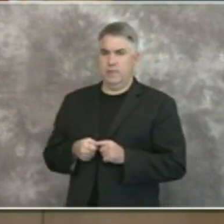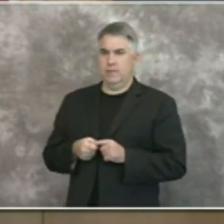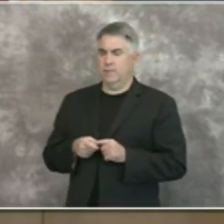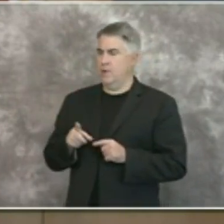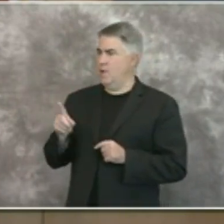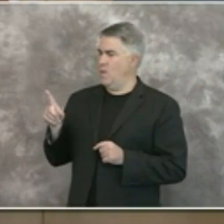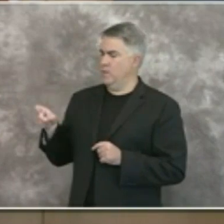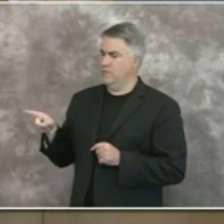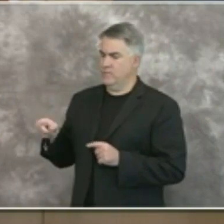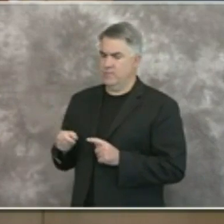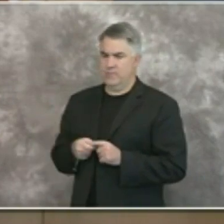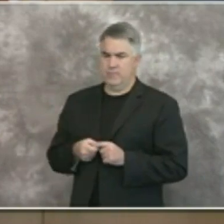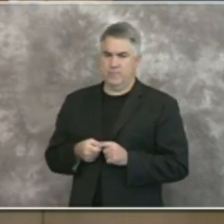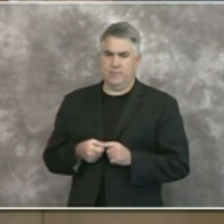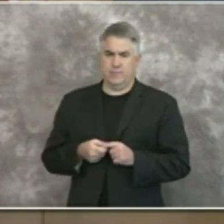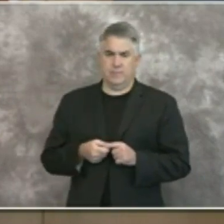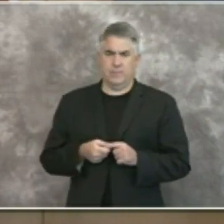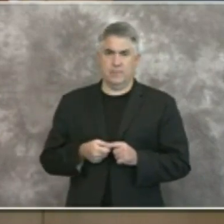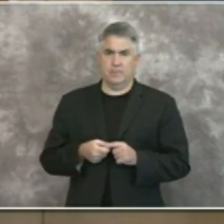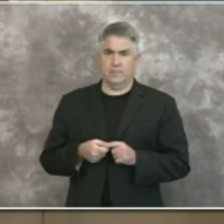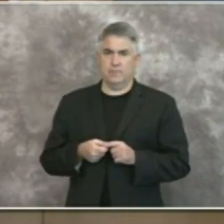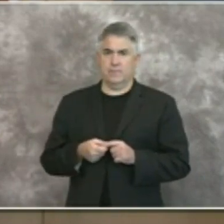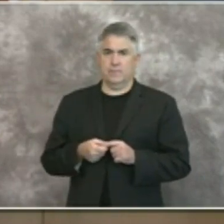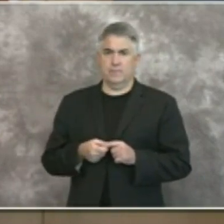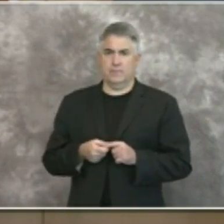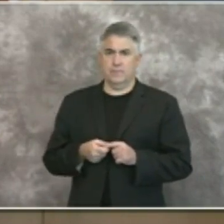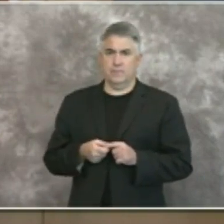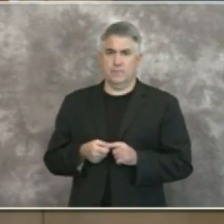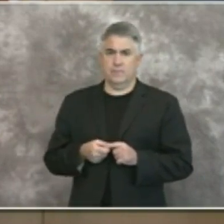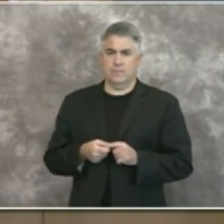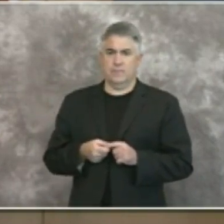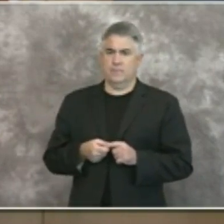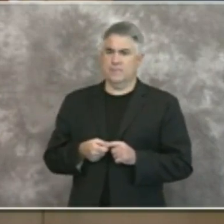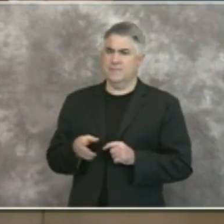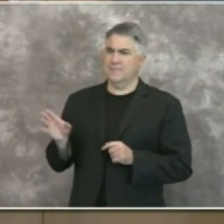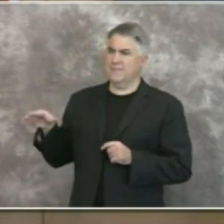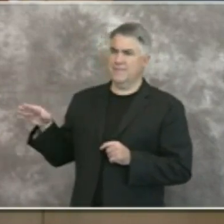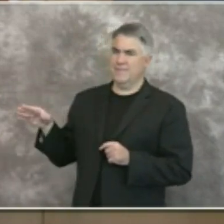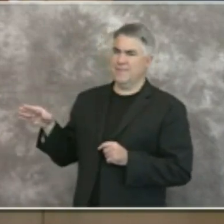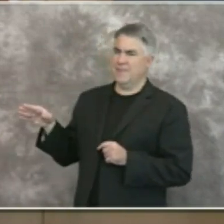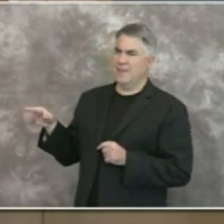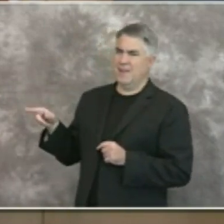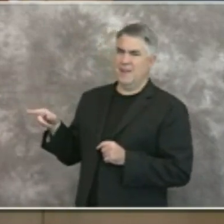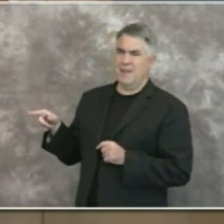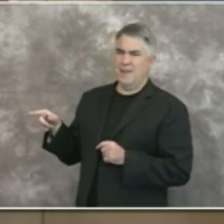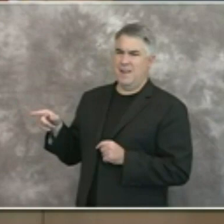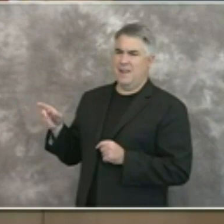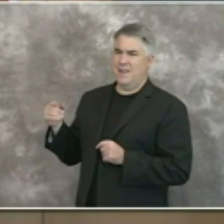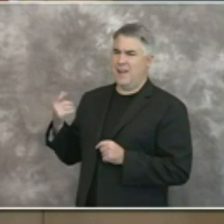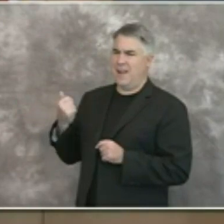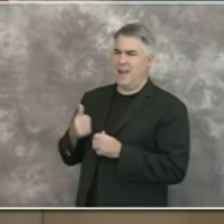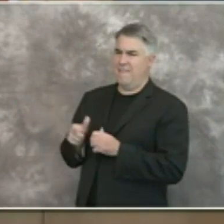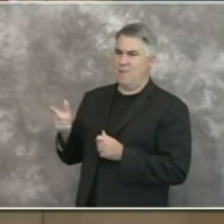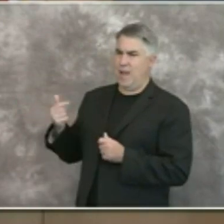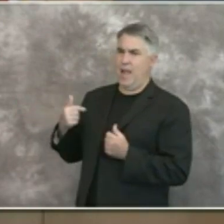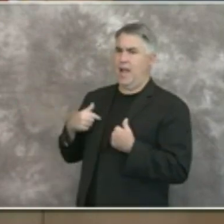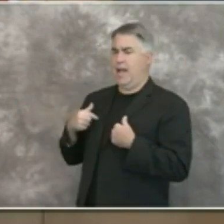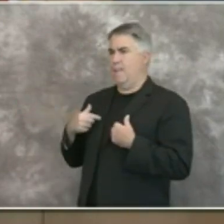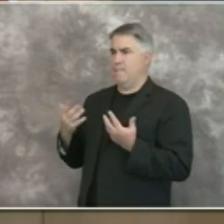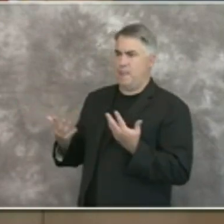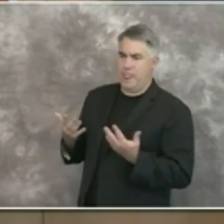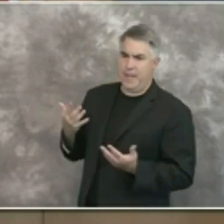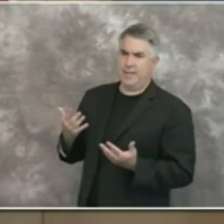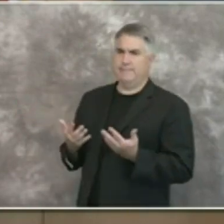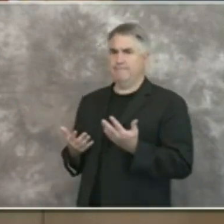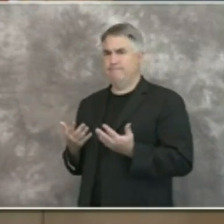hey there um everyone i um was